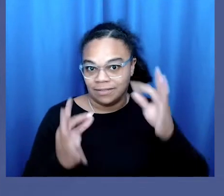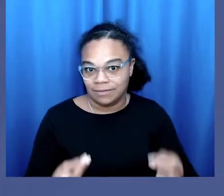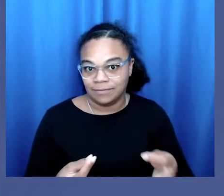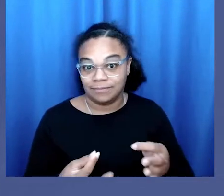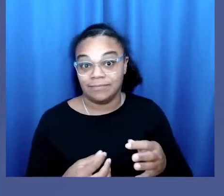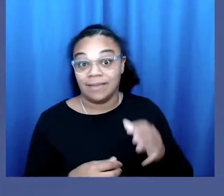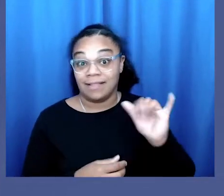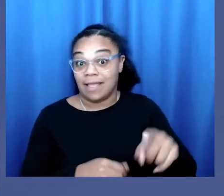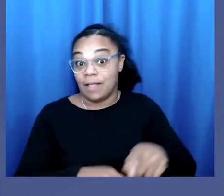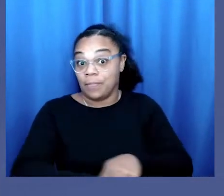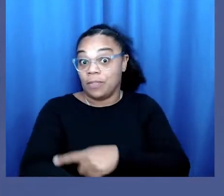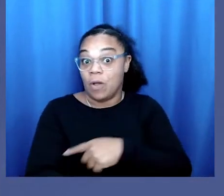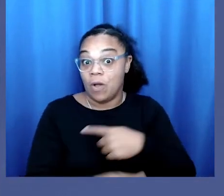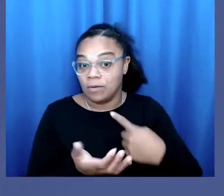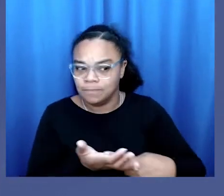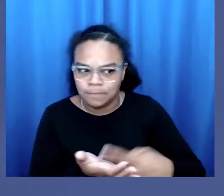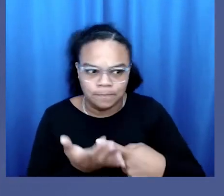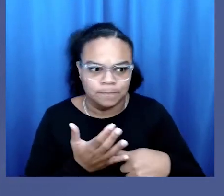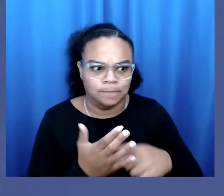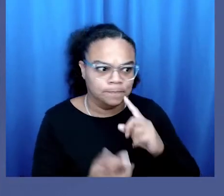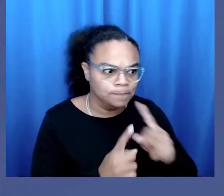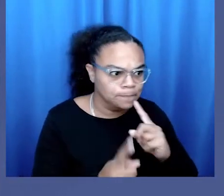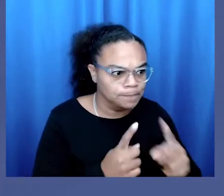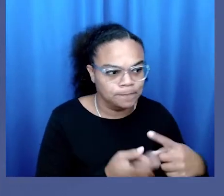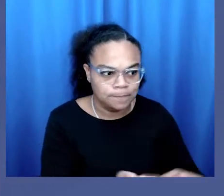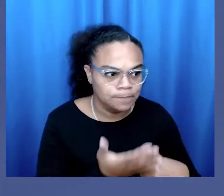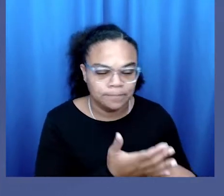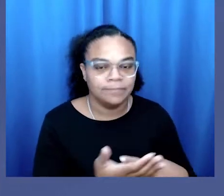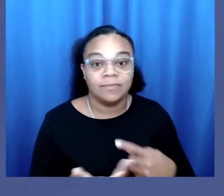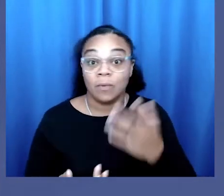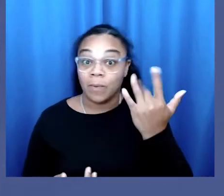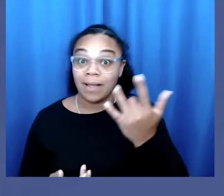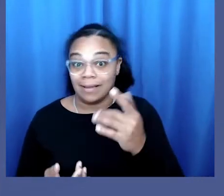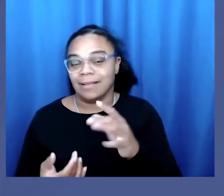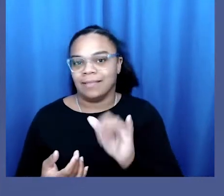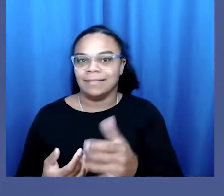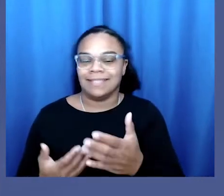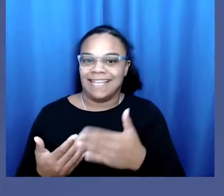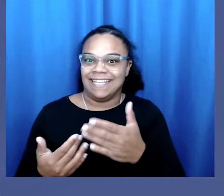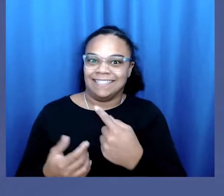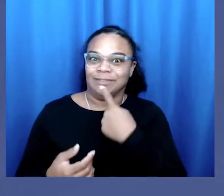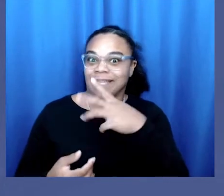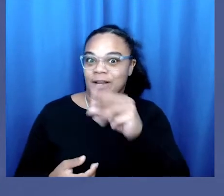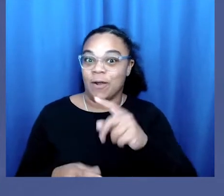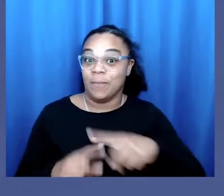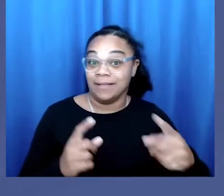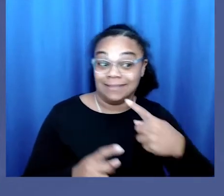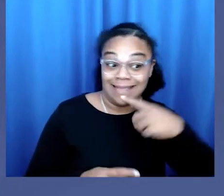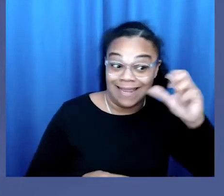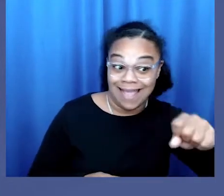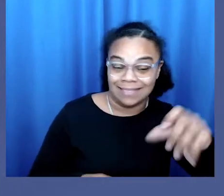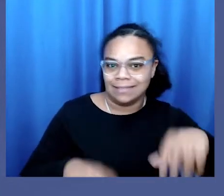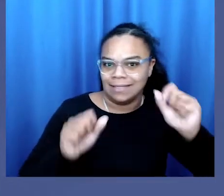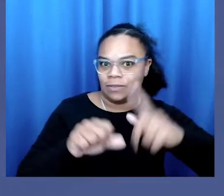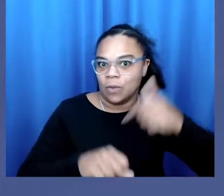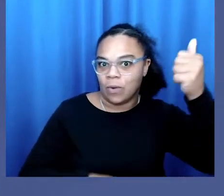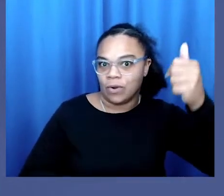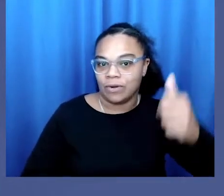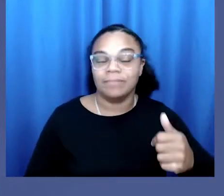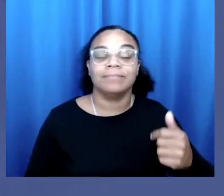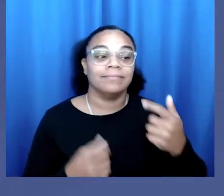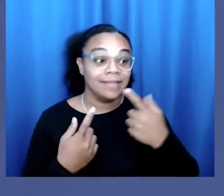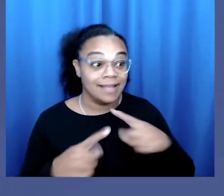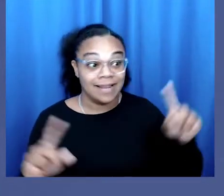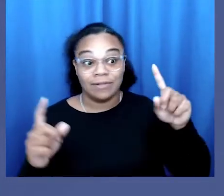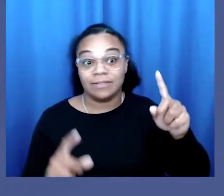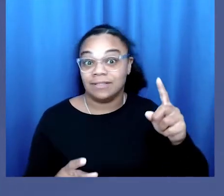The long deliberation was a good sign according to my legal team. It's easy to say no, yes takes longer. A juror of seven is announced as the